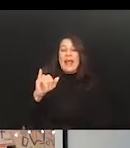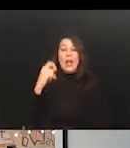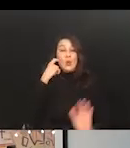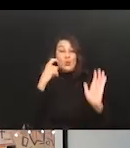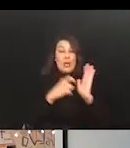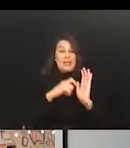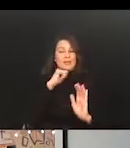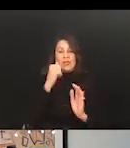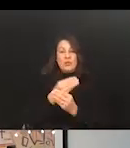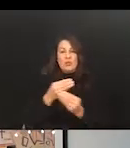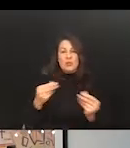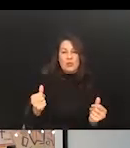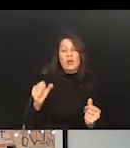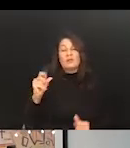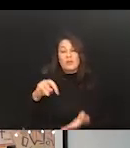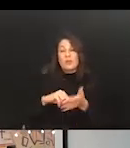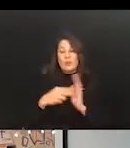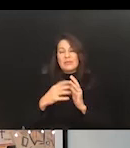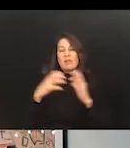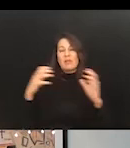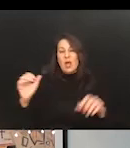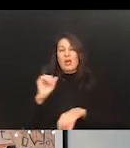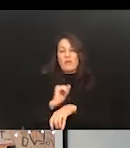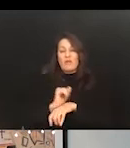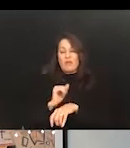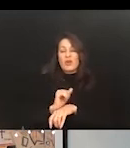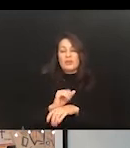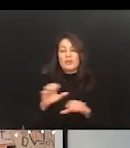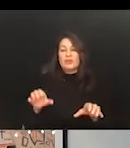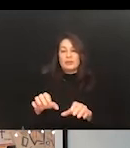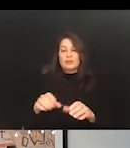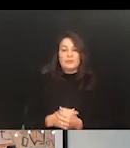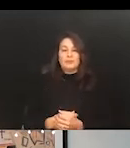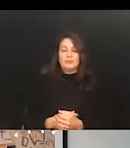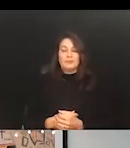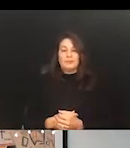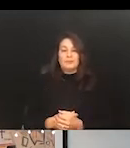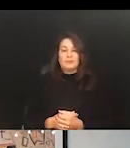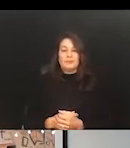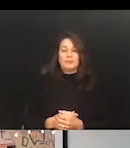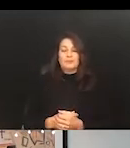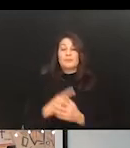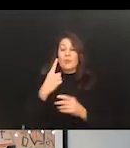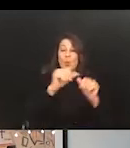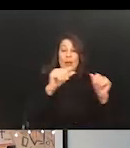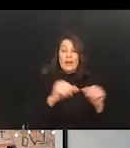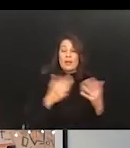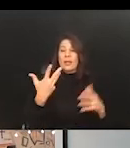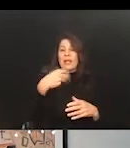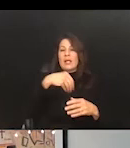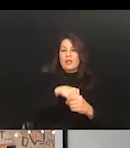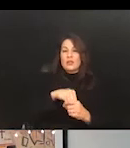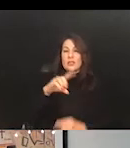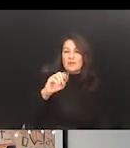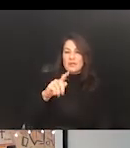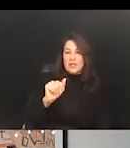So there's a lot of work to be done. One of the areas is inclusive data. So I've talked a lot